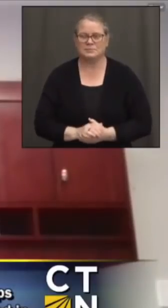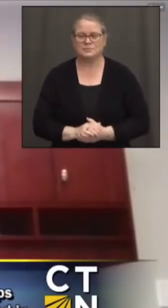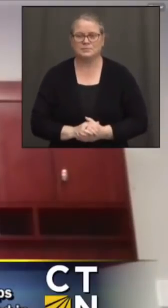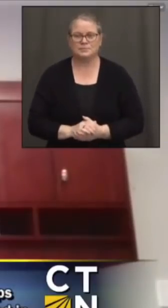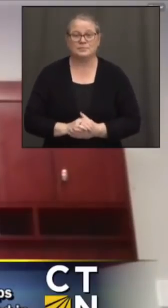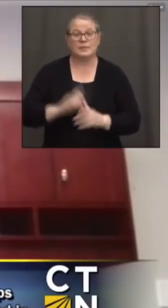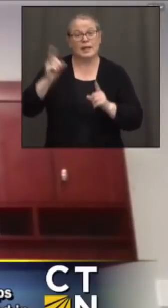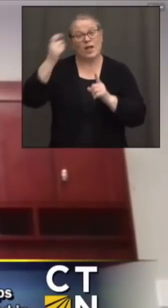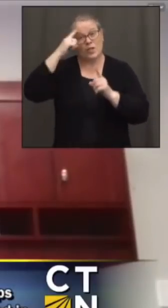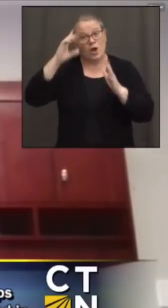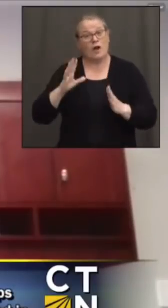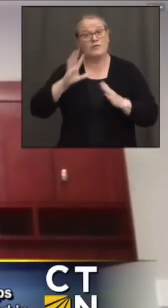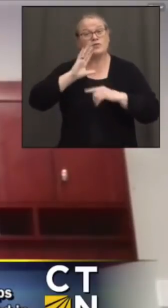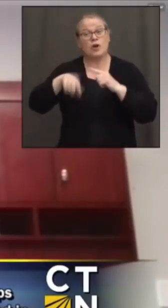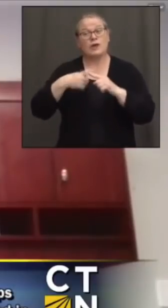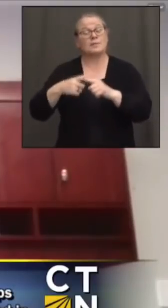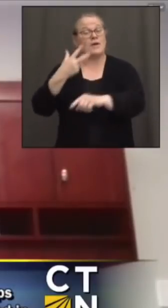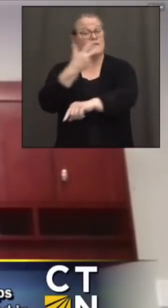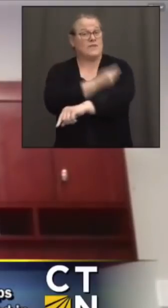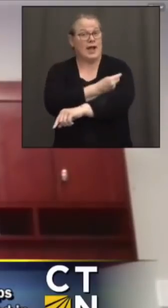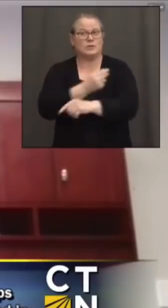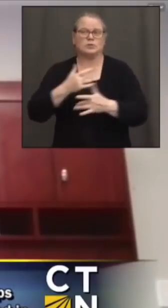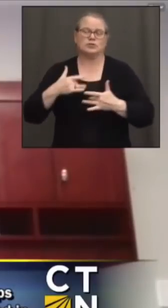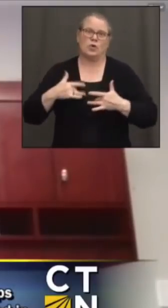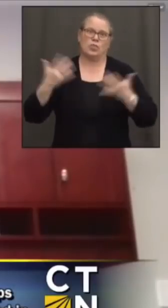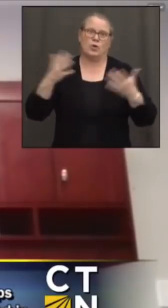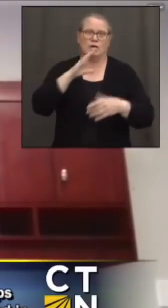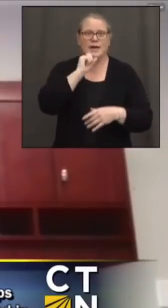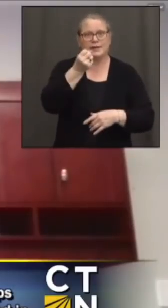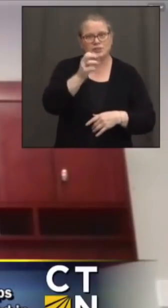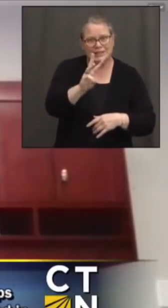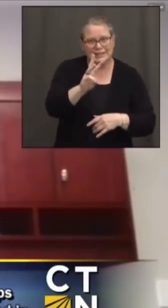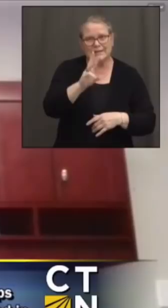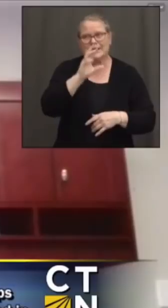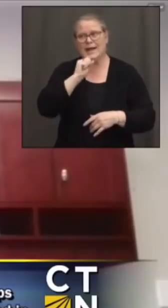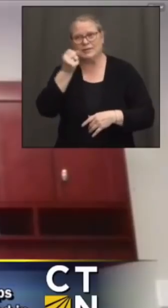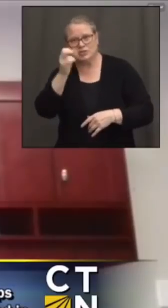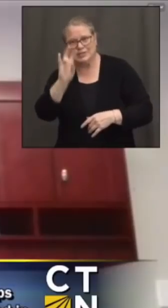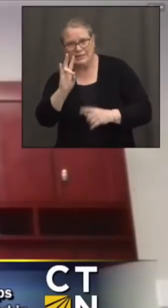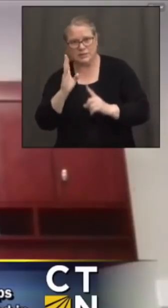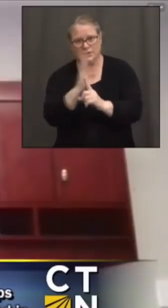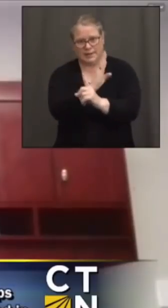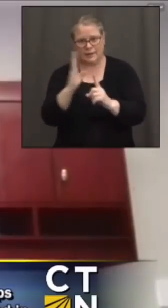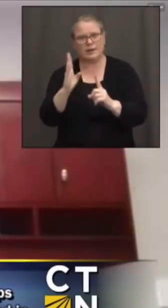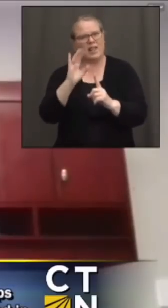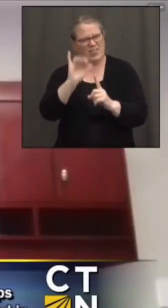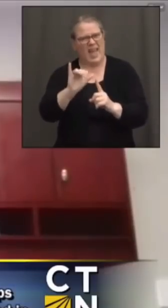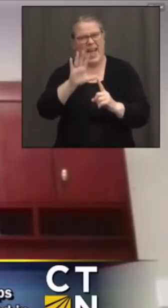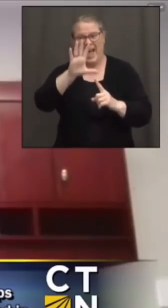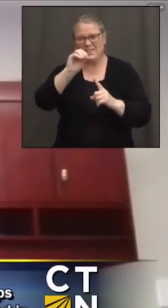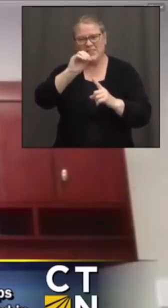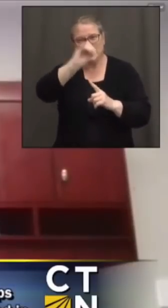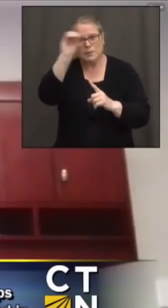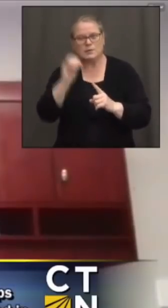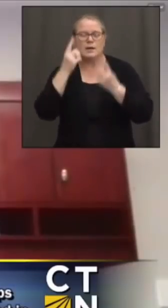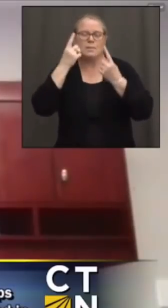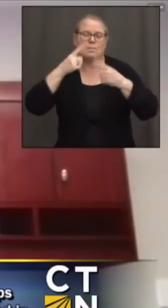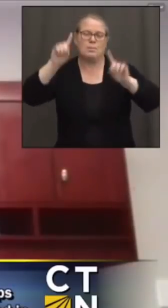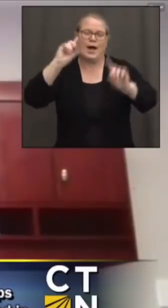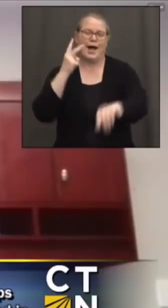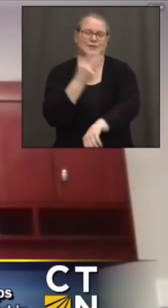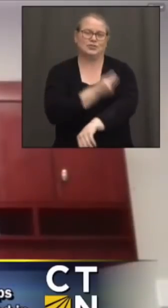thrilled for our 50% of our 16- and 17-year-olds who have actually got in line and gotten their shots.